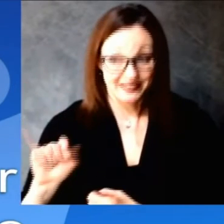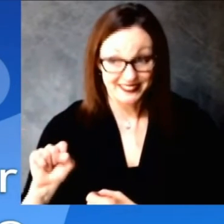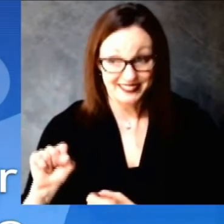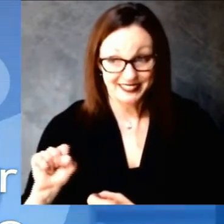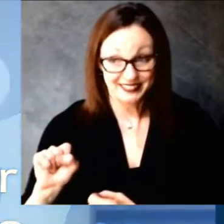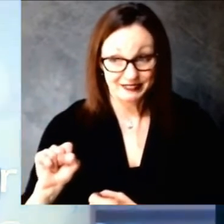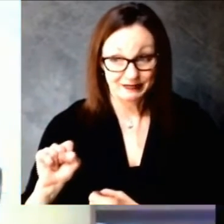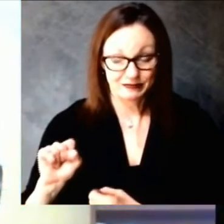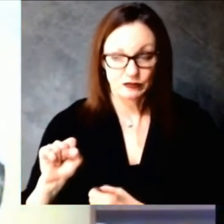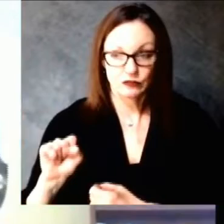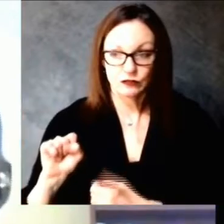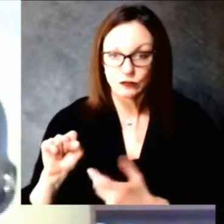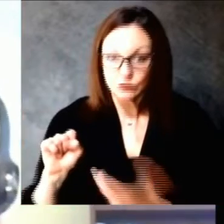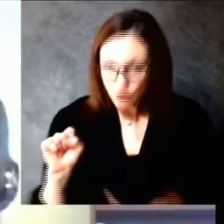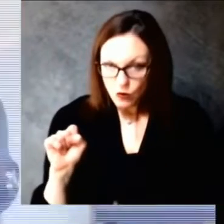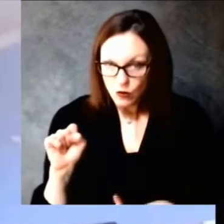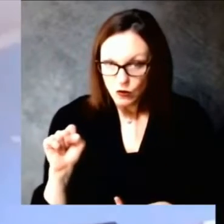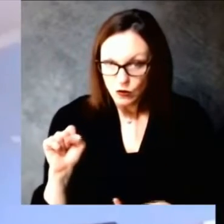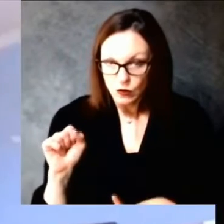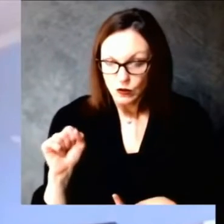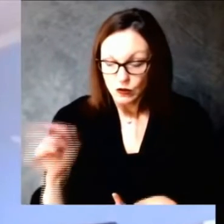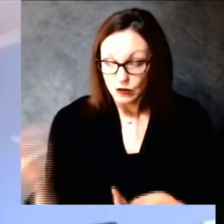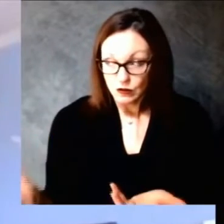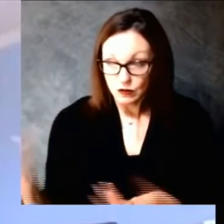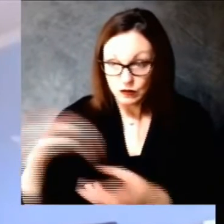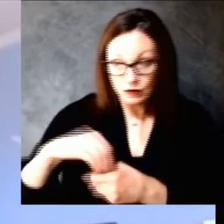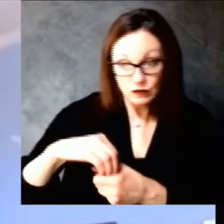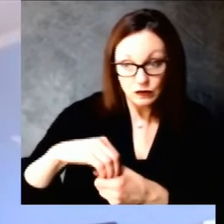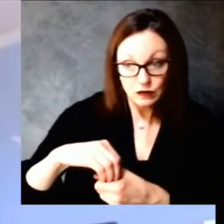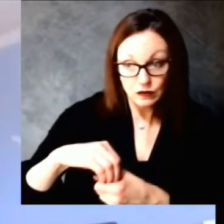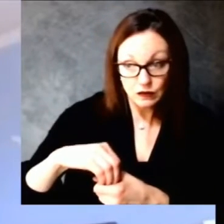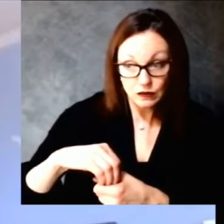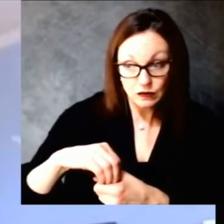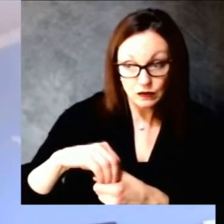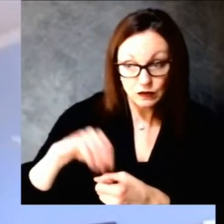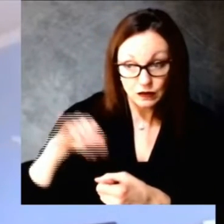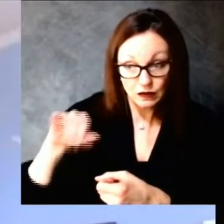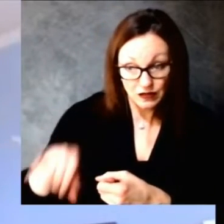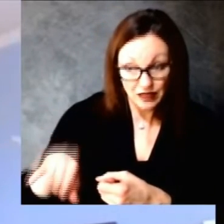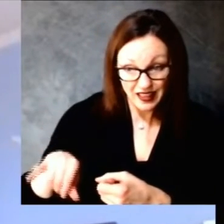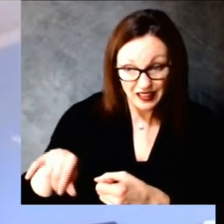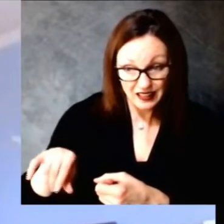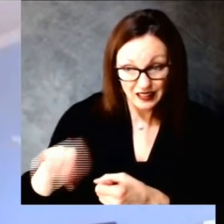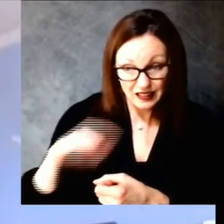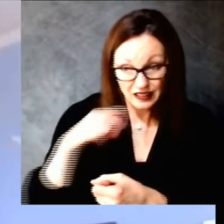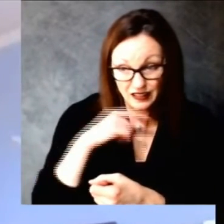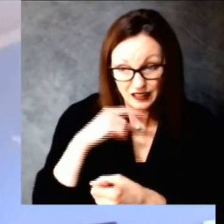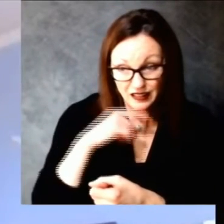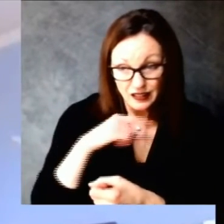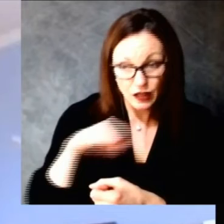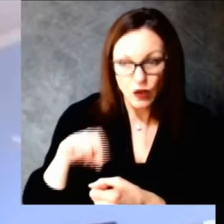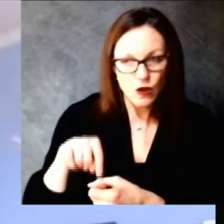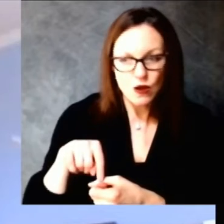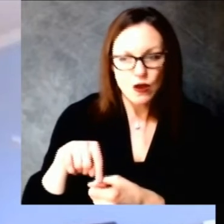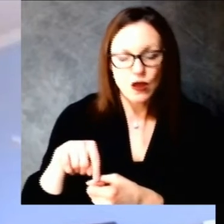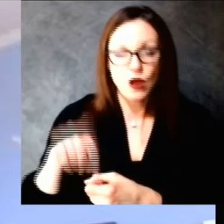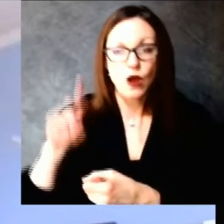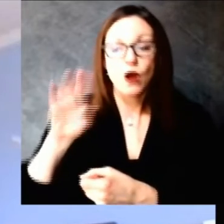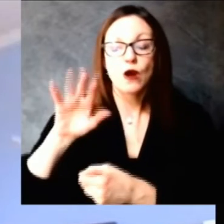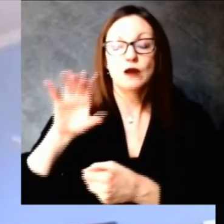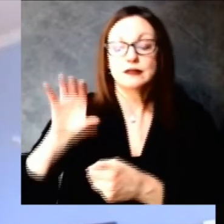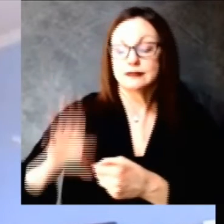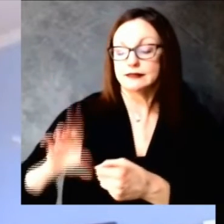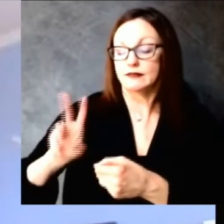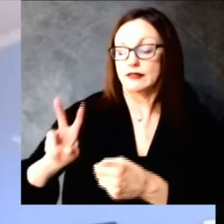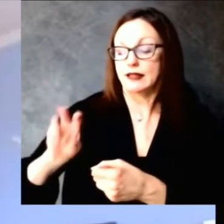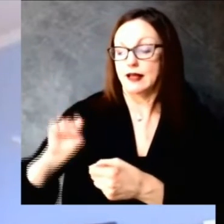to talk to those questions yeah so within the walgreens website it's my understanding that you can choose the location it